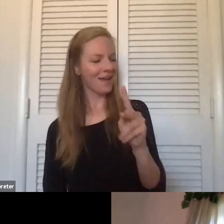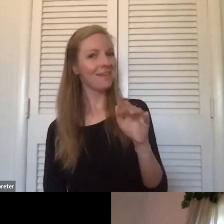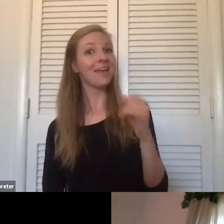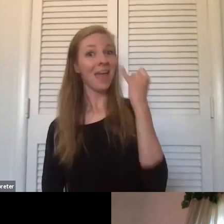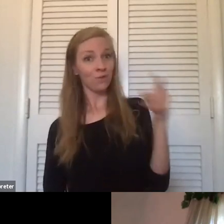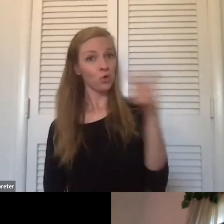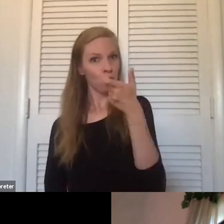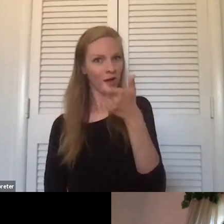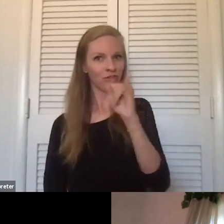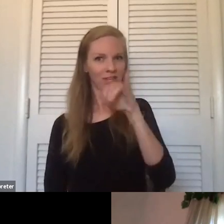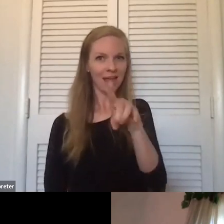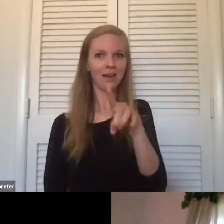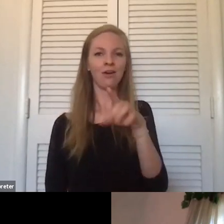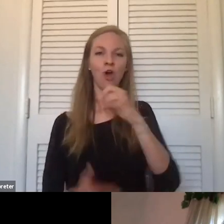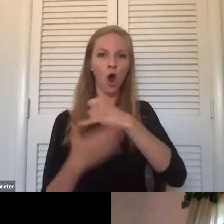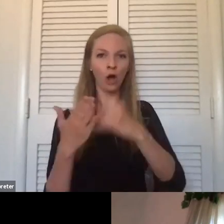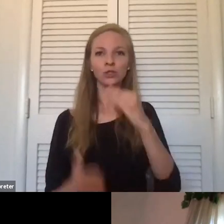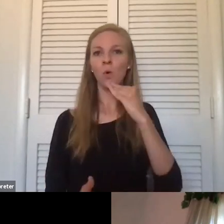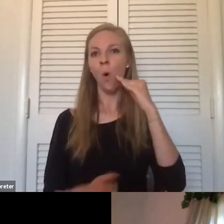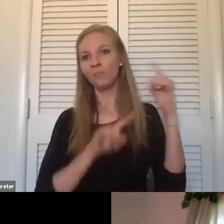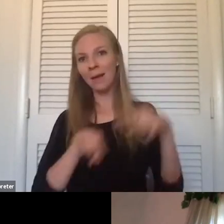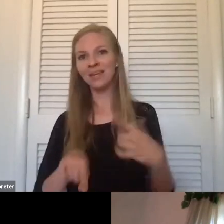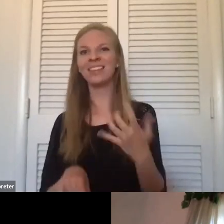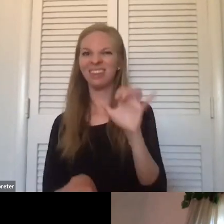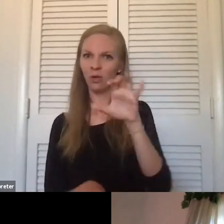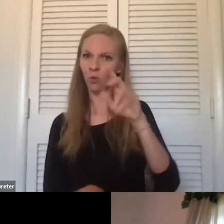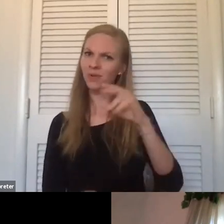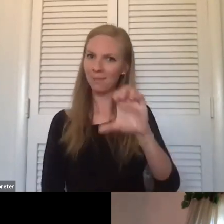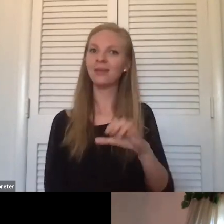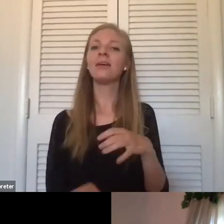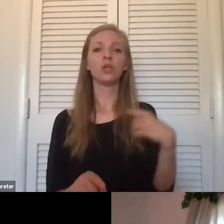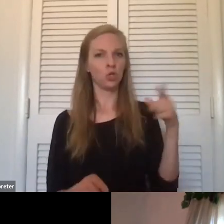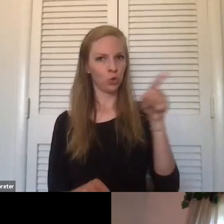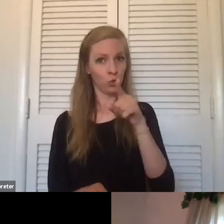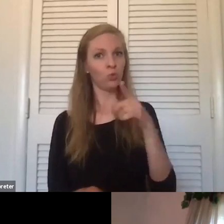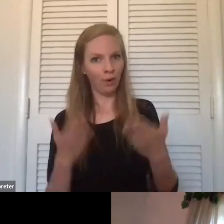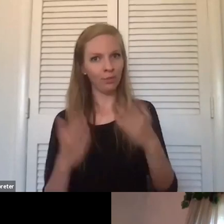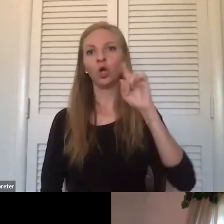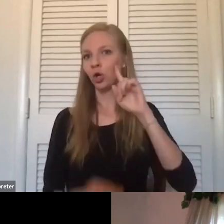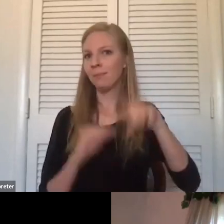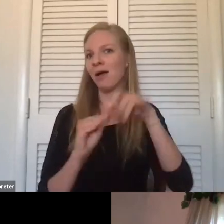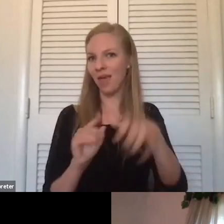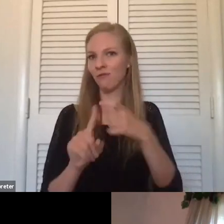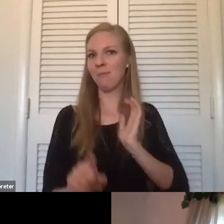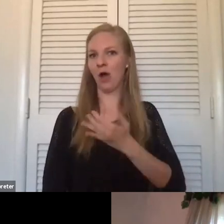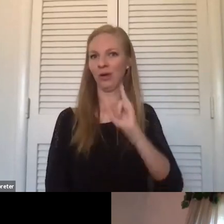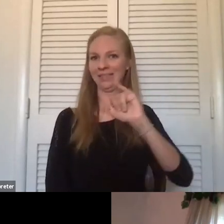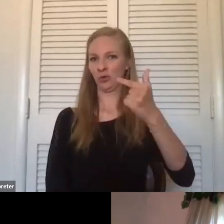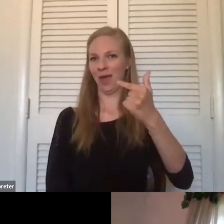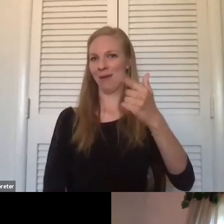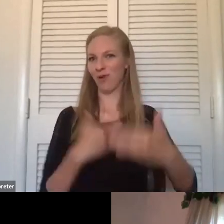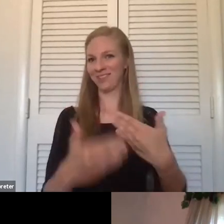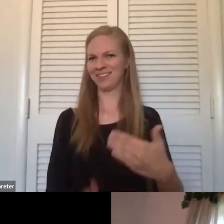homecoming, they would have heard about your program through our Instagram process. So it's good to hear about it again.